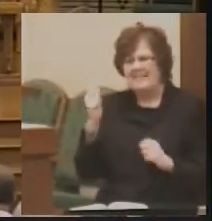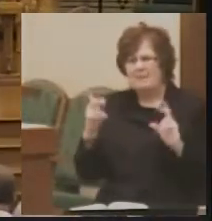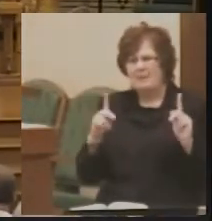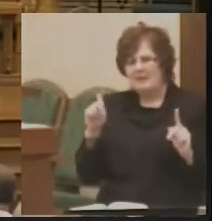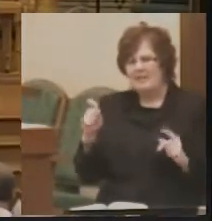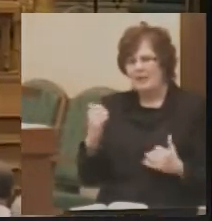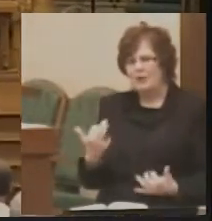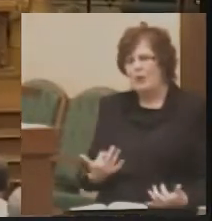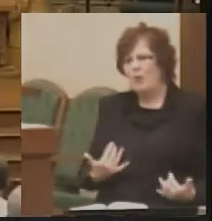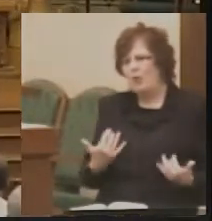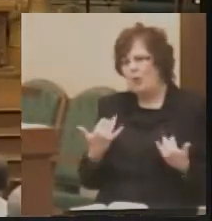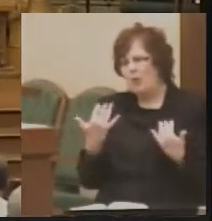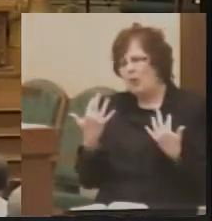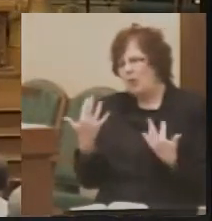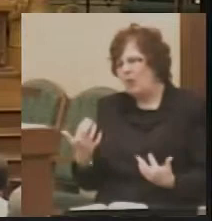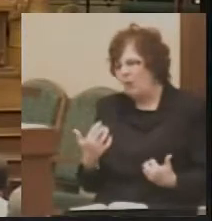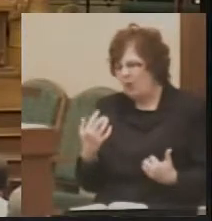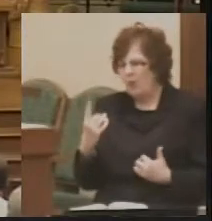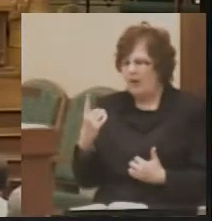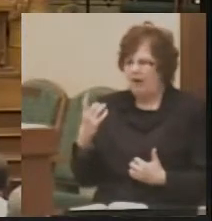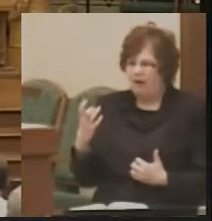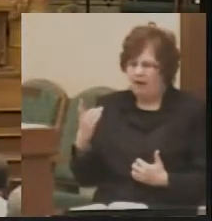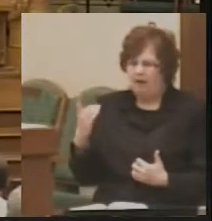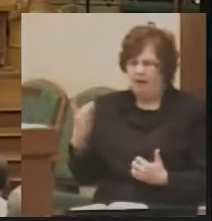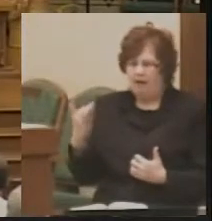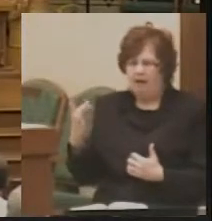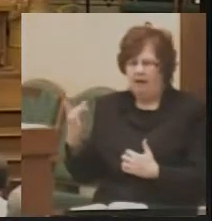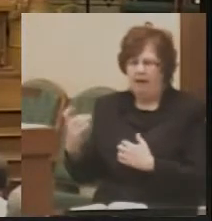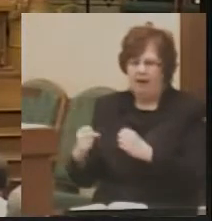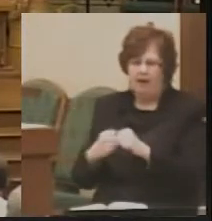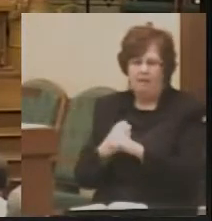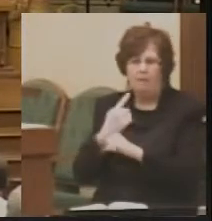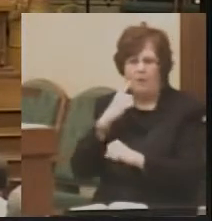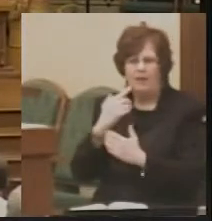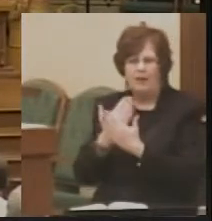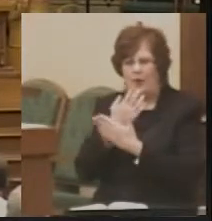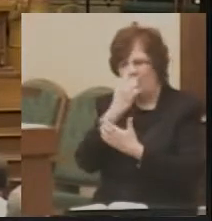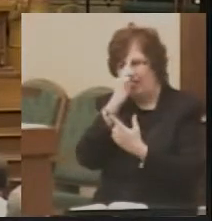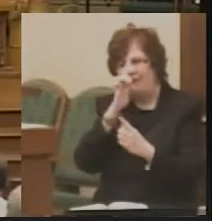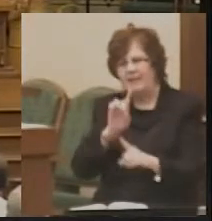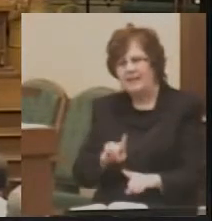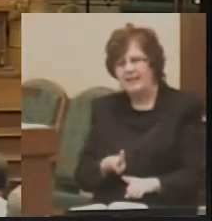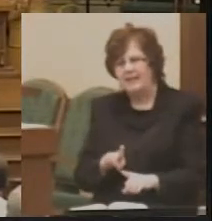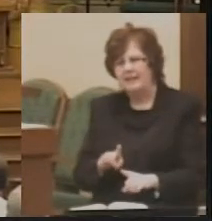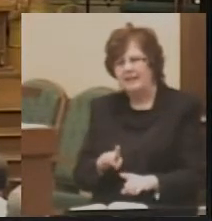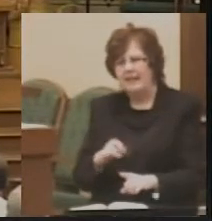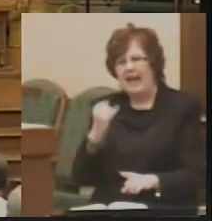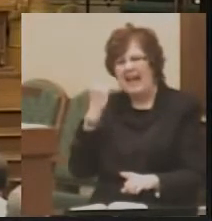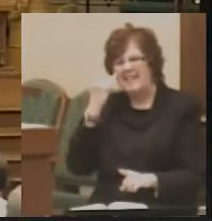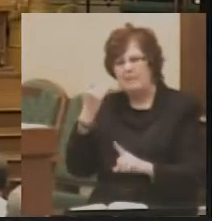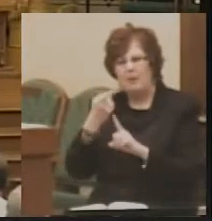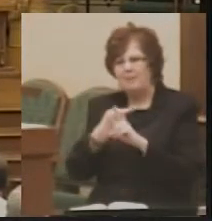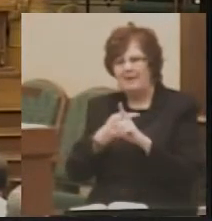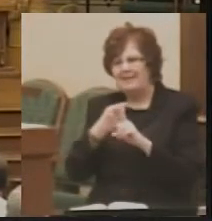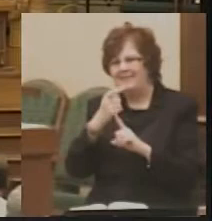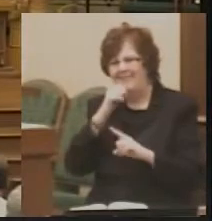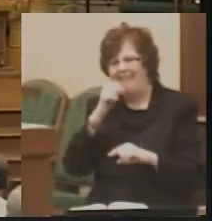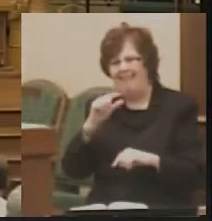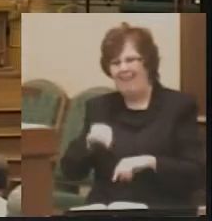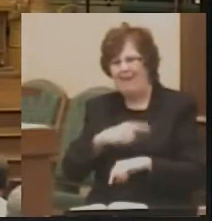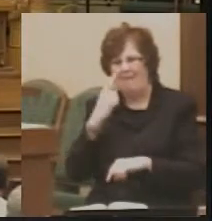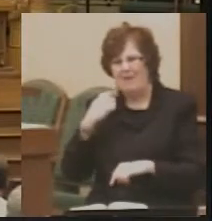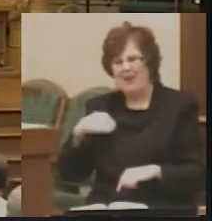millennia and centuries for this new covenant. I suppose a month isn't too long to wait.